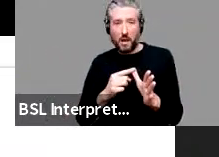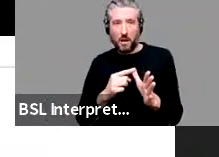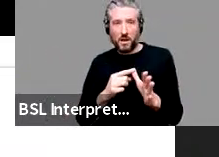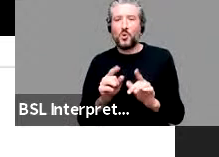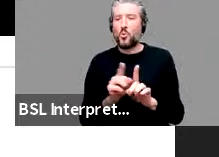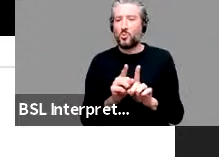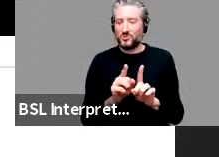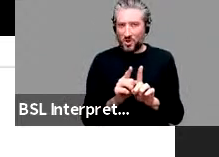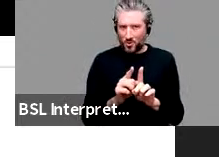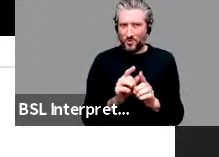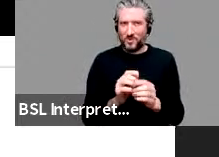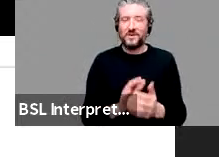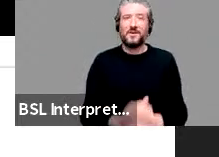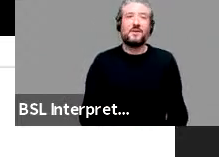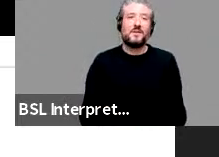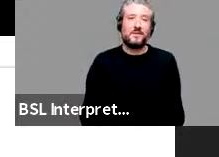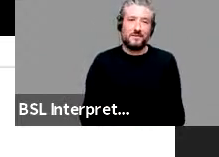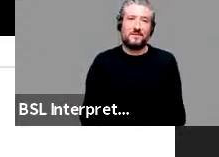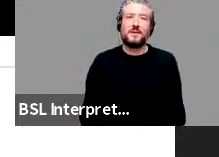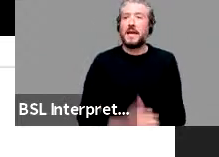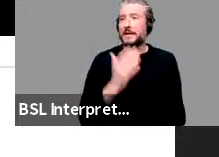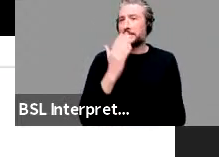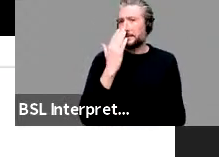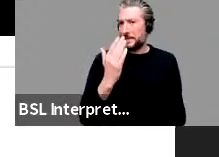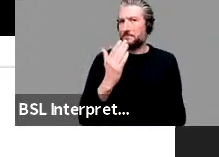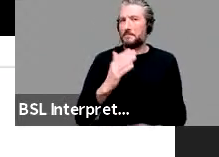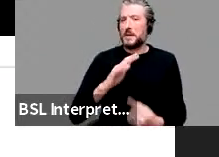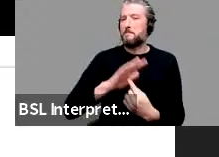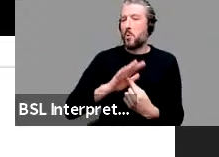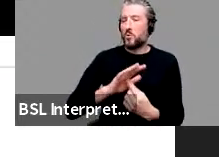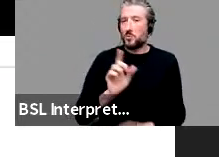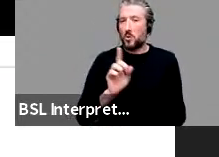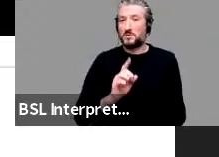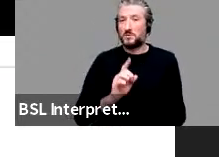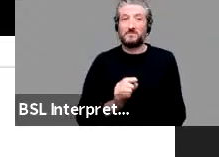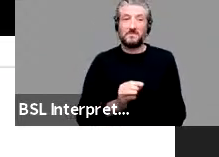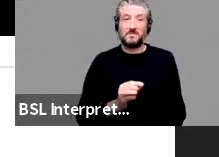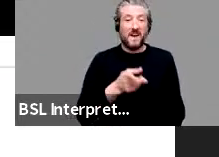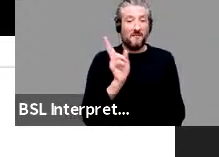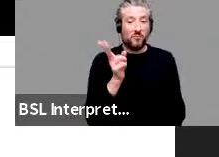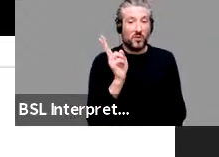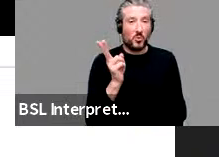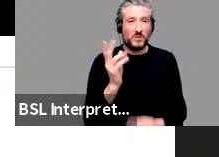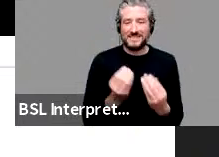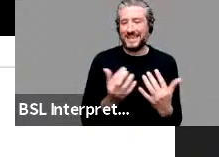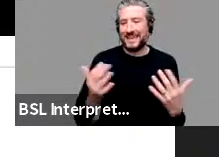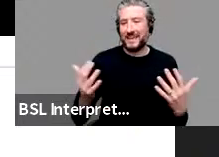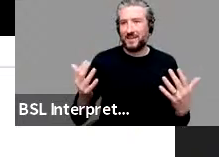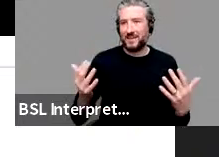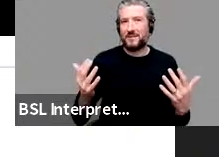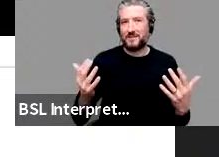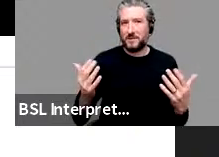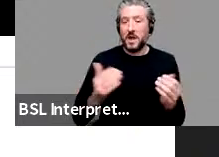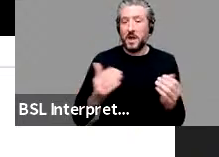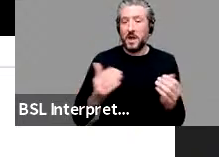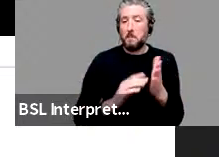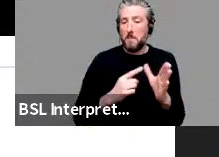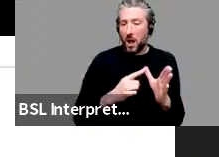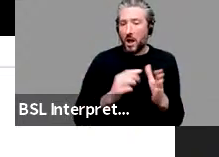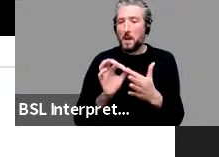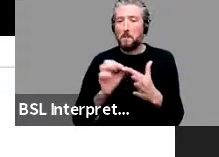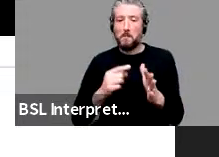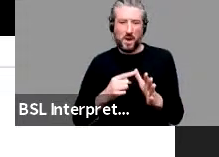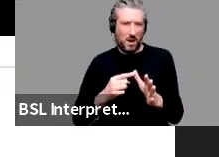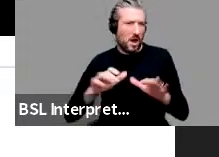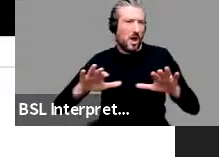The factors that mattered were the frequency. So ma and pa was sucked in because it was relatively low frequency.